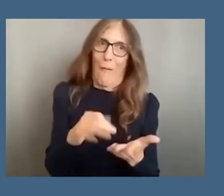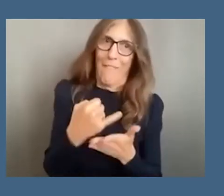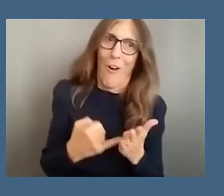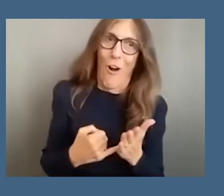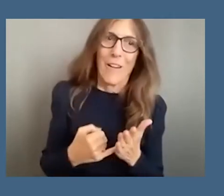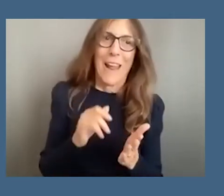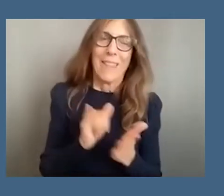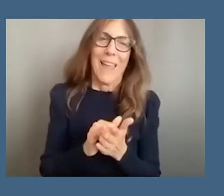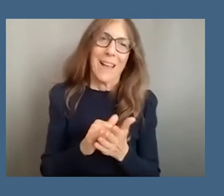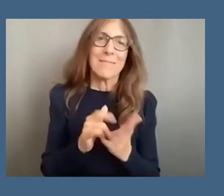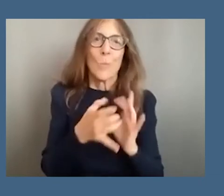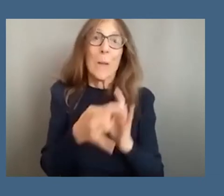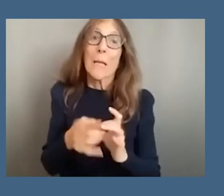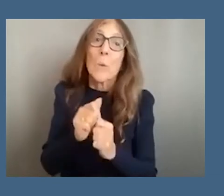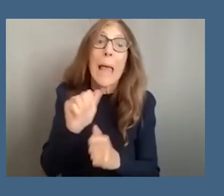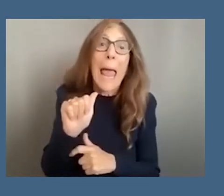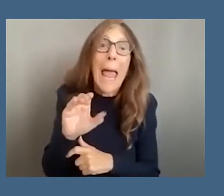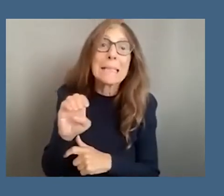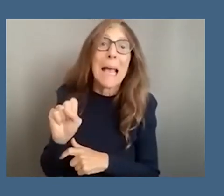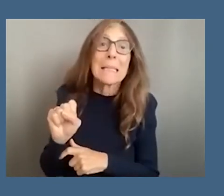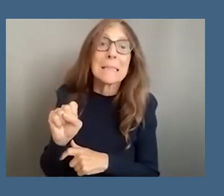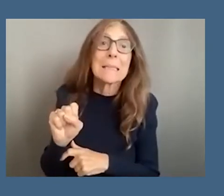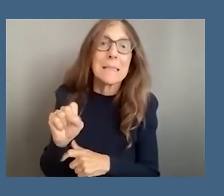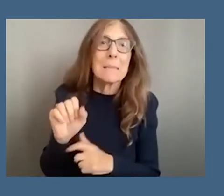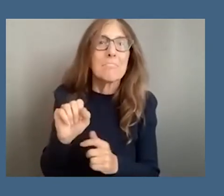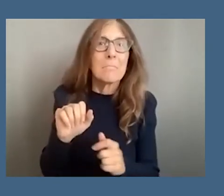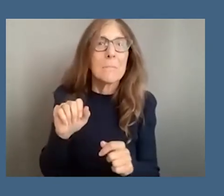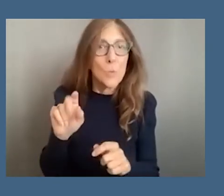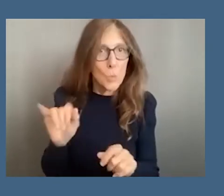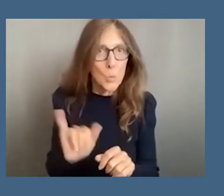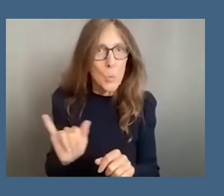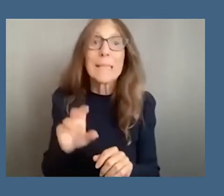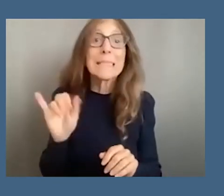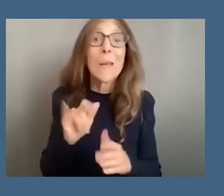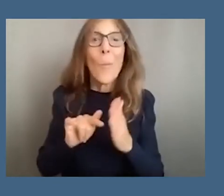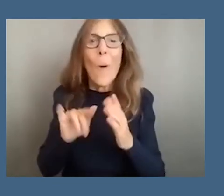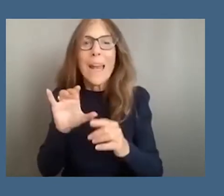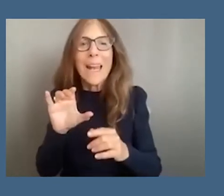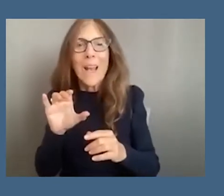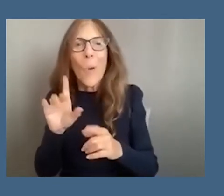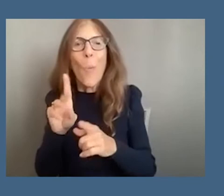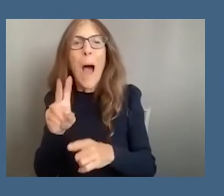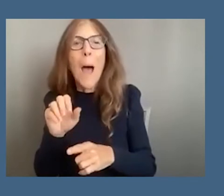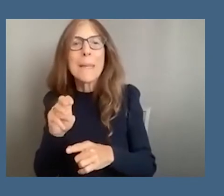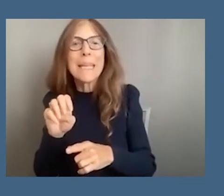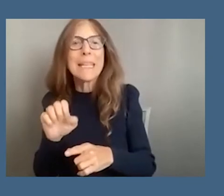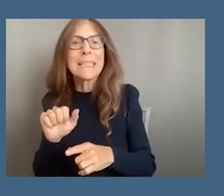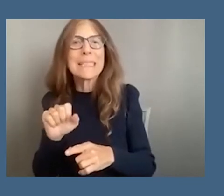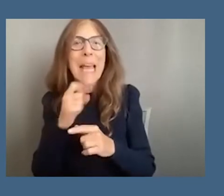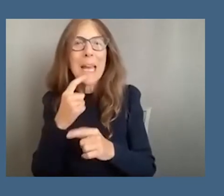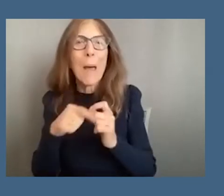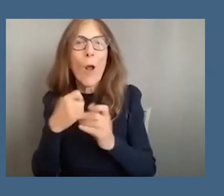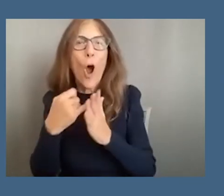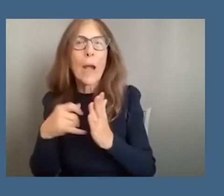art as well and also what kwame said about art being weaponized and i love that so thinking about access um